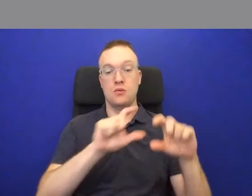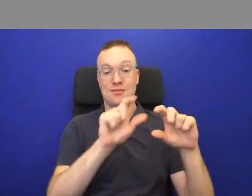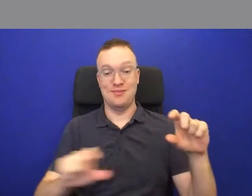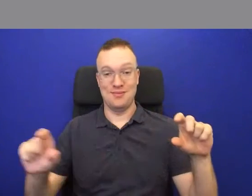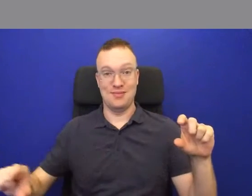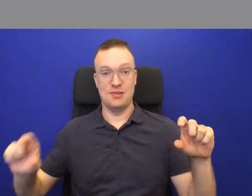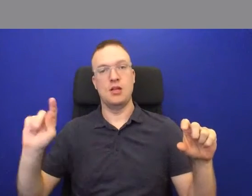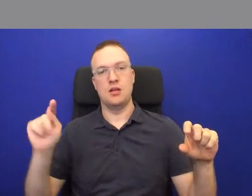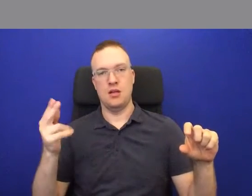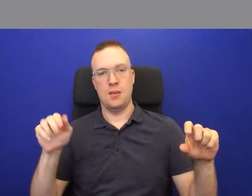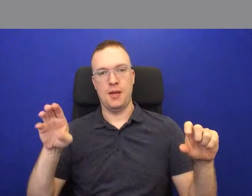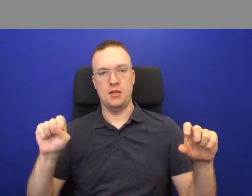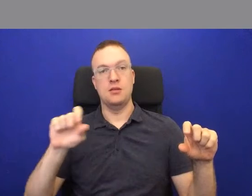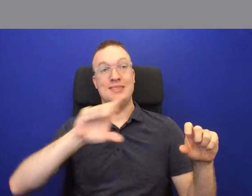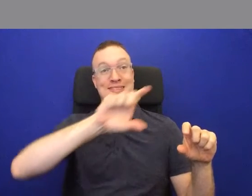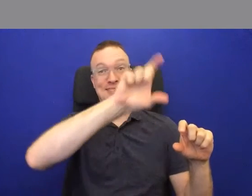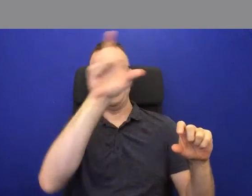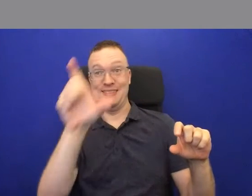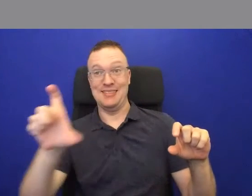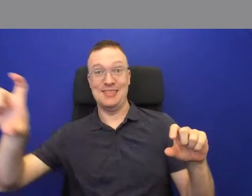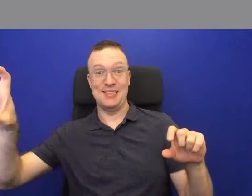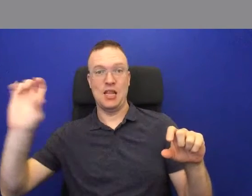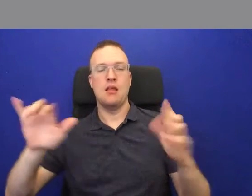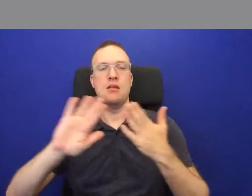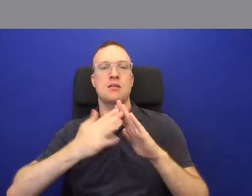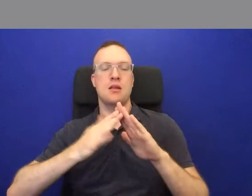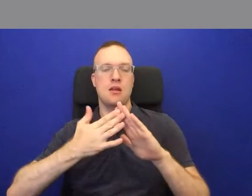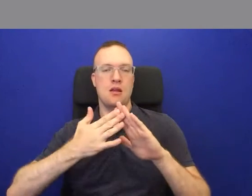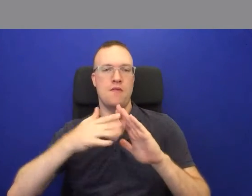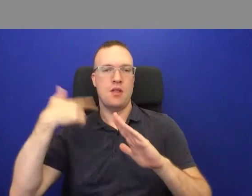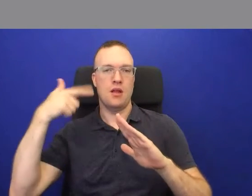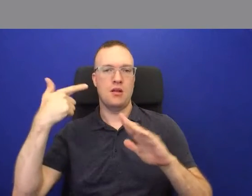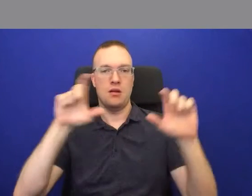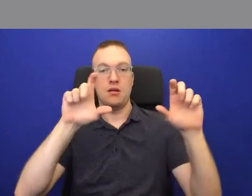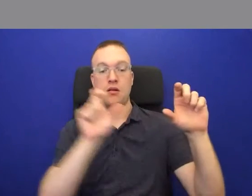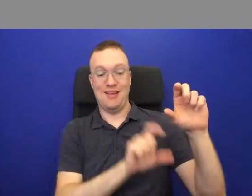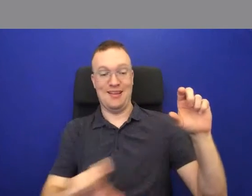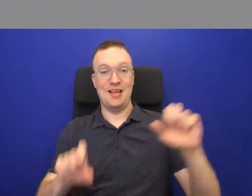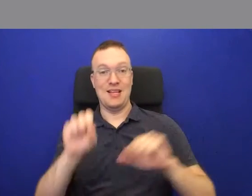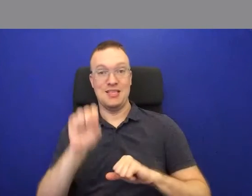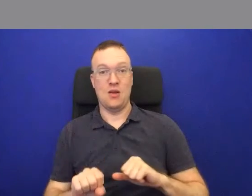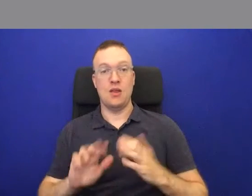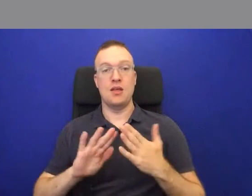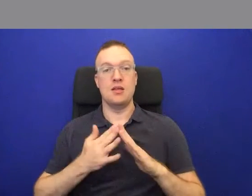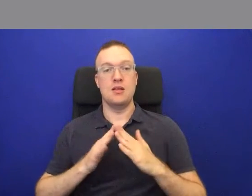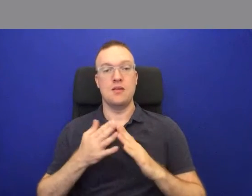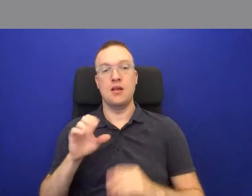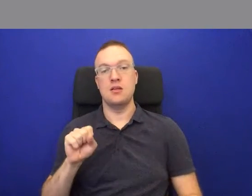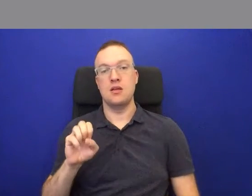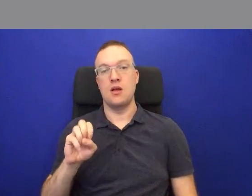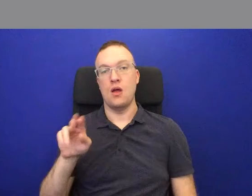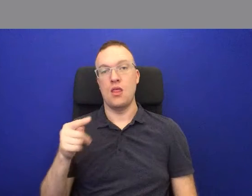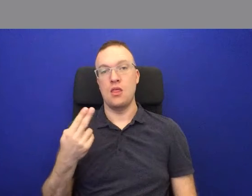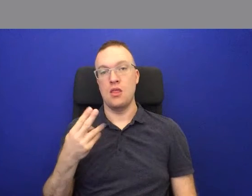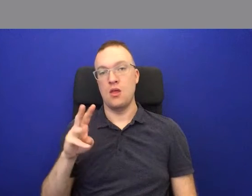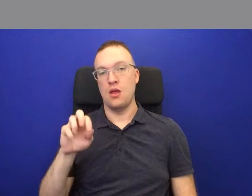the Thames, we have the city of London. South of the river, we have the city of Southwark. And